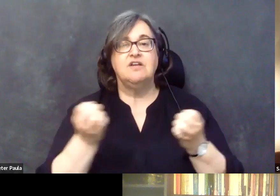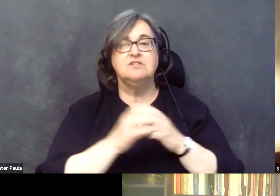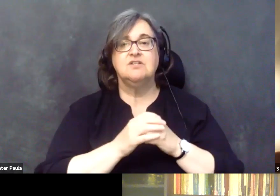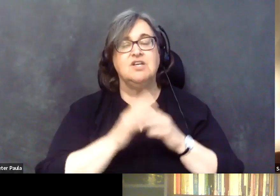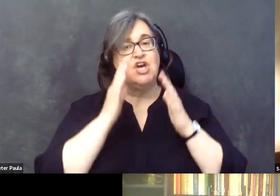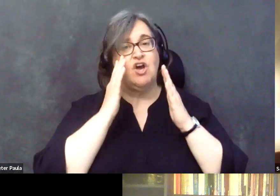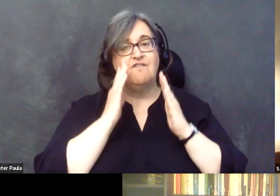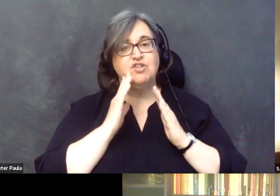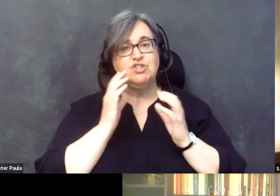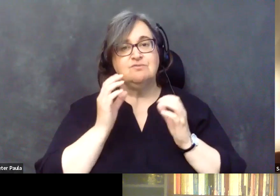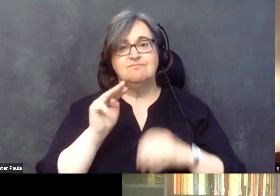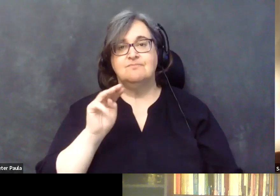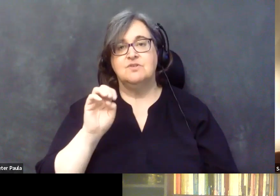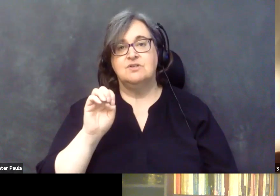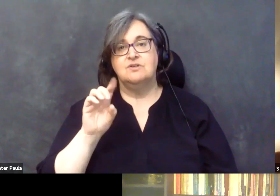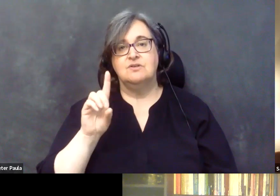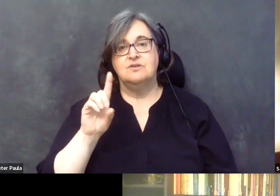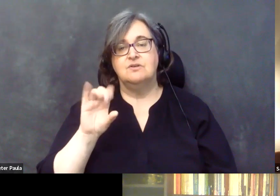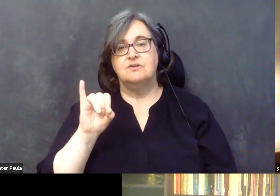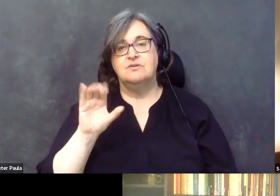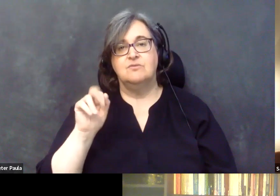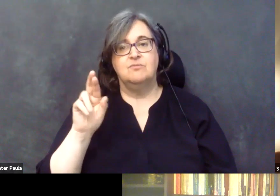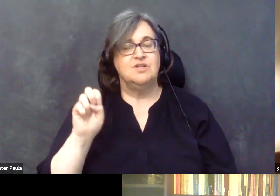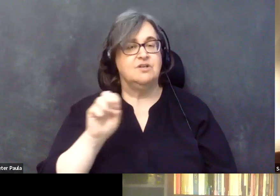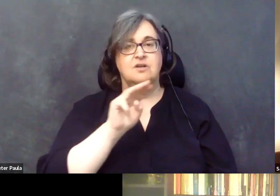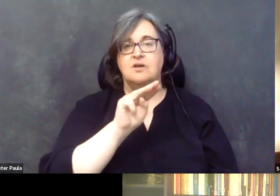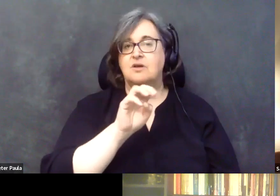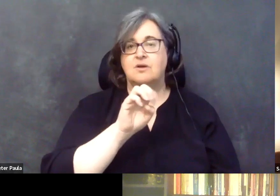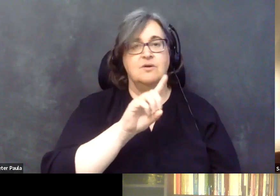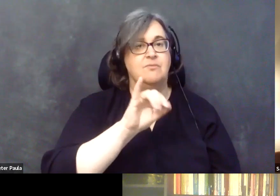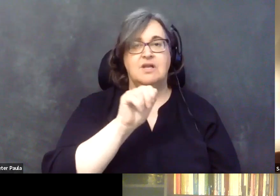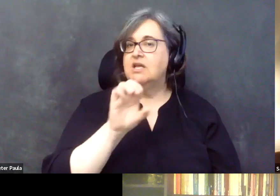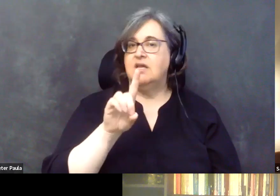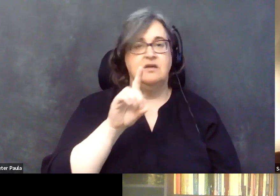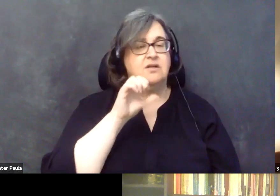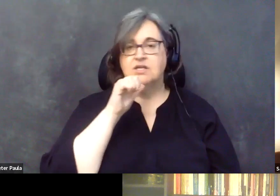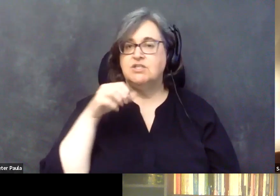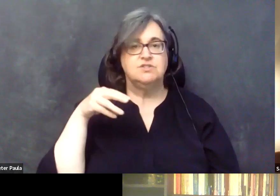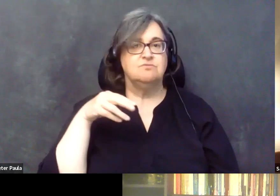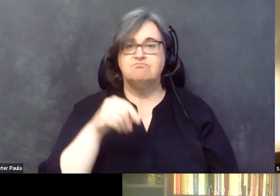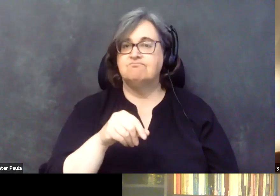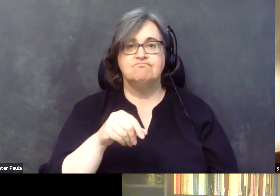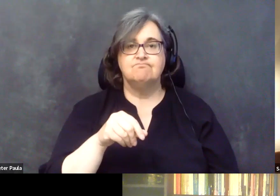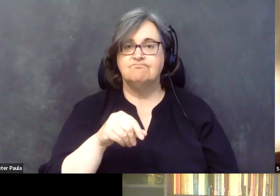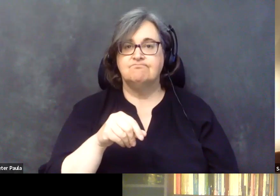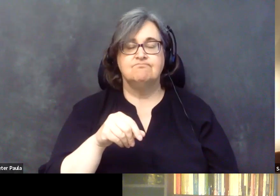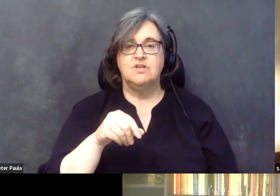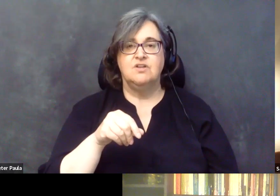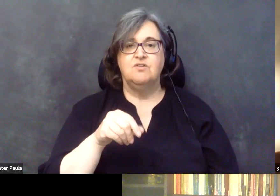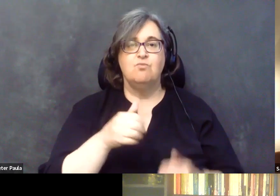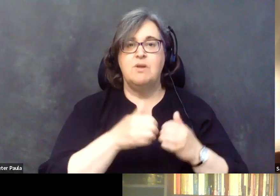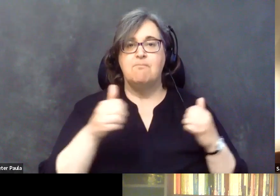Unfortunately, Medicare or Medicaid does not cover, uh, remote patient monitoring yet.